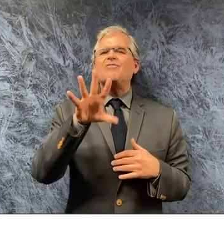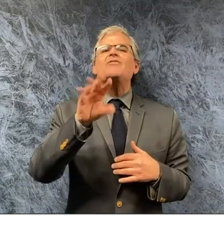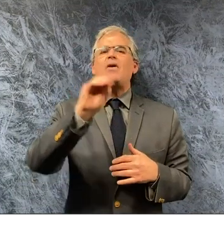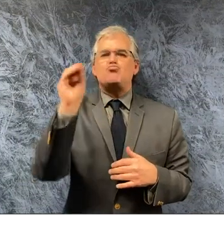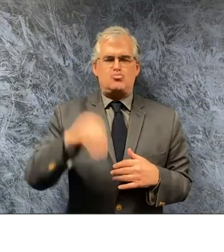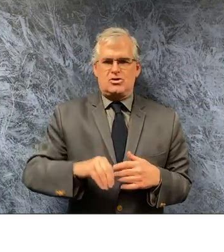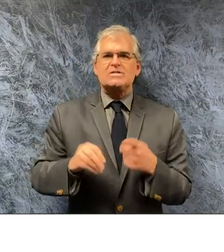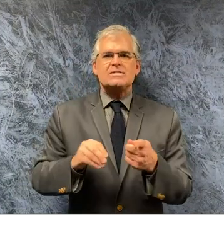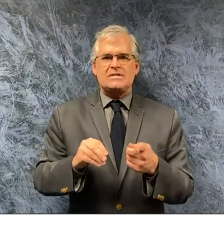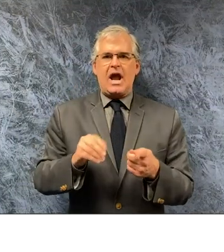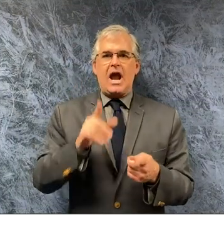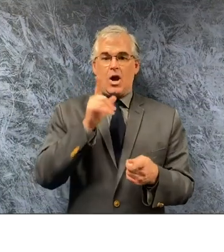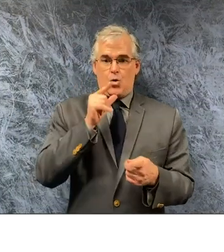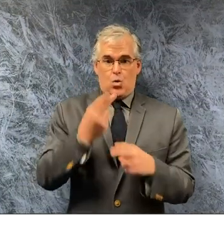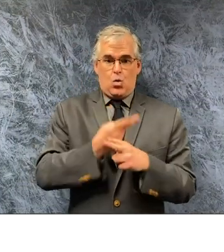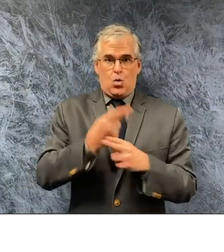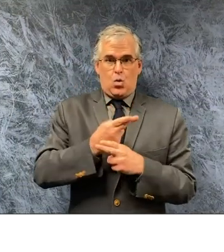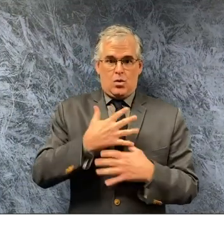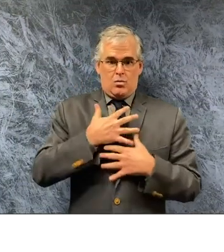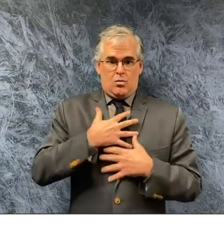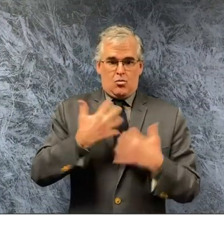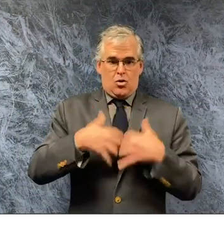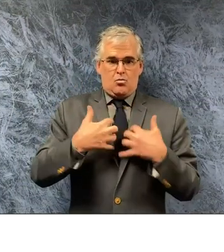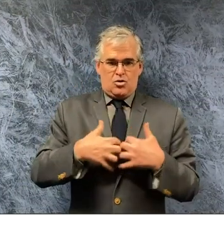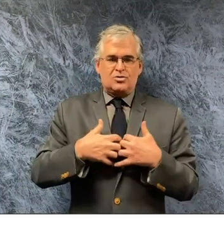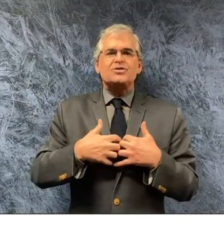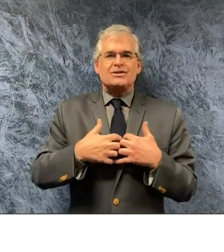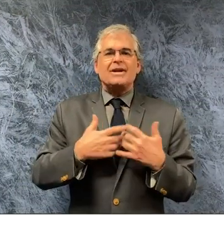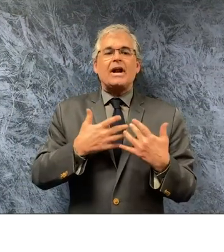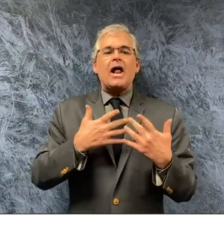uh so those are the statistics that i'll use the most